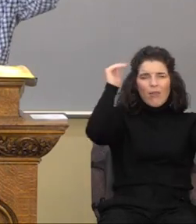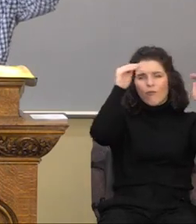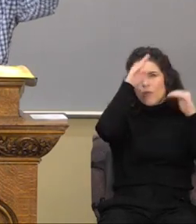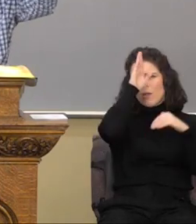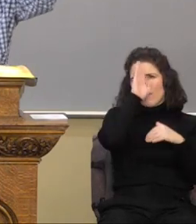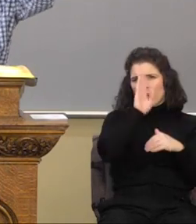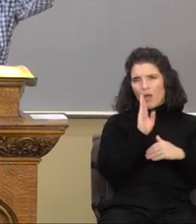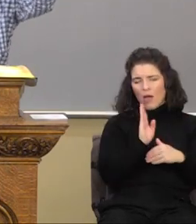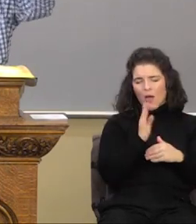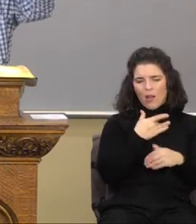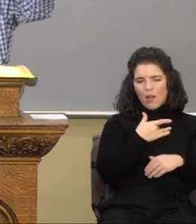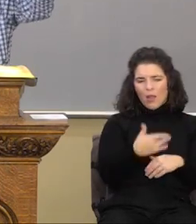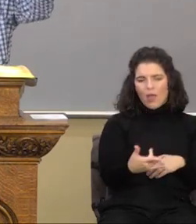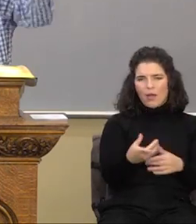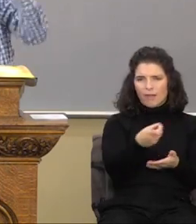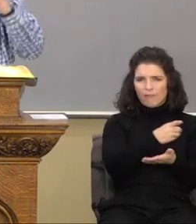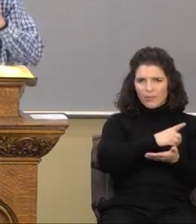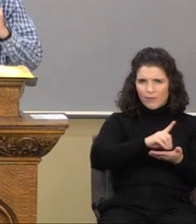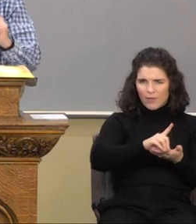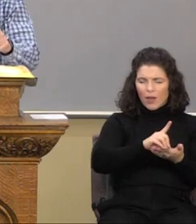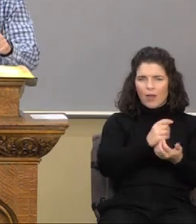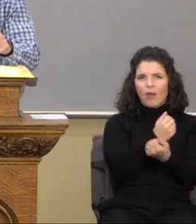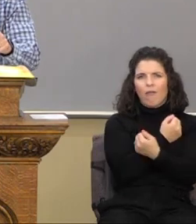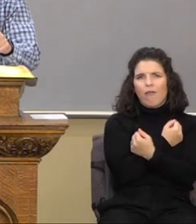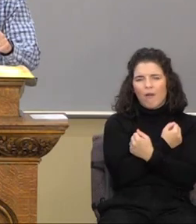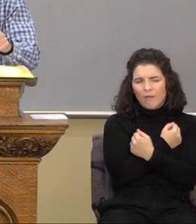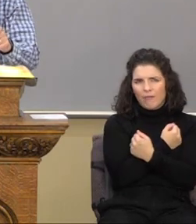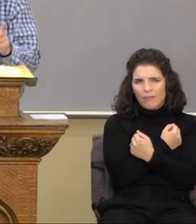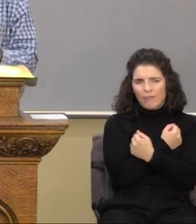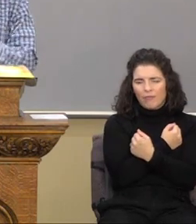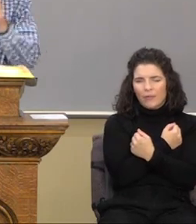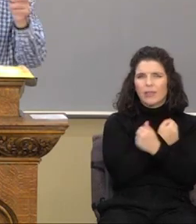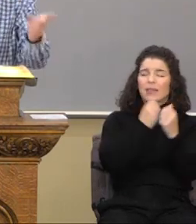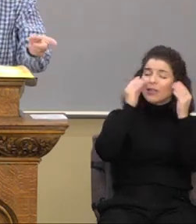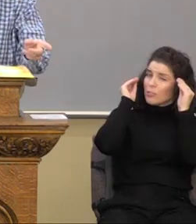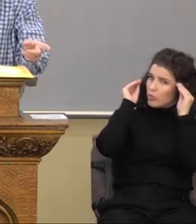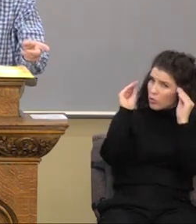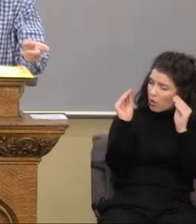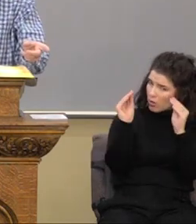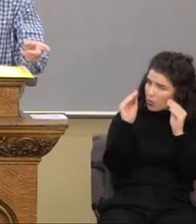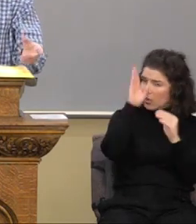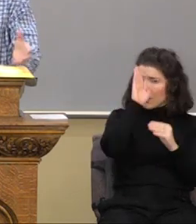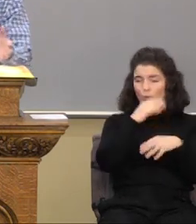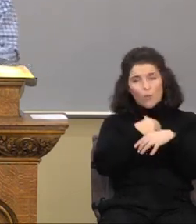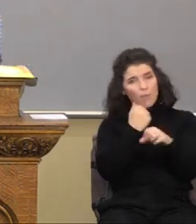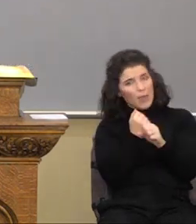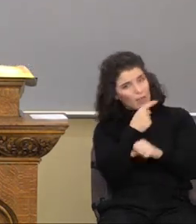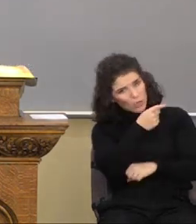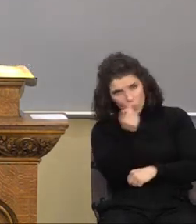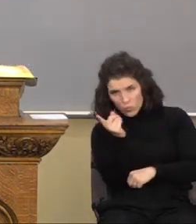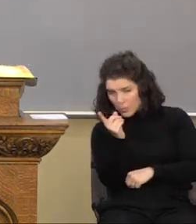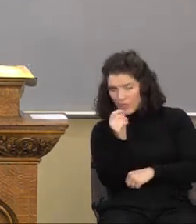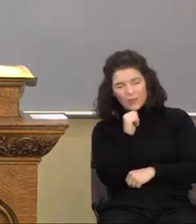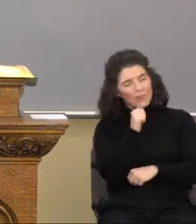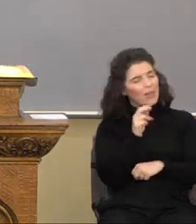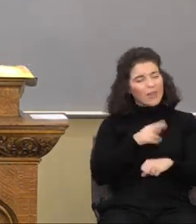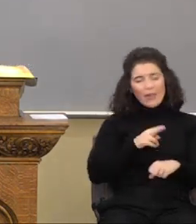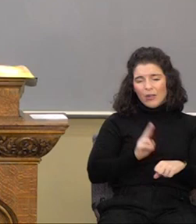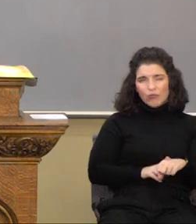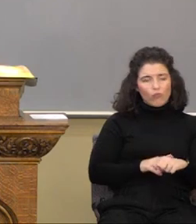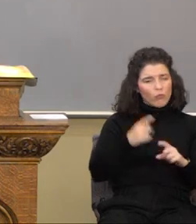God-like love. It's taught. God's going to make you do it. It doesn't come naturally.